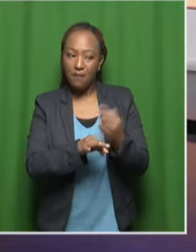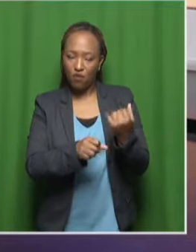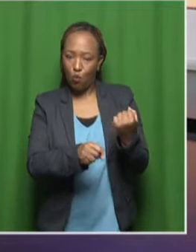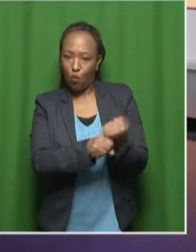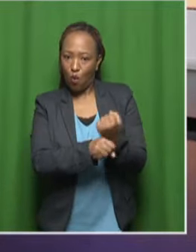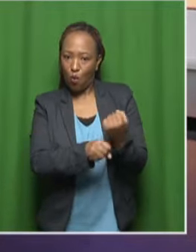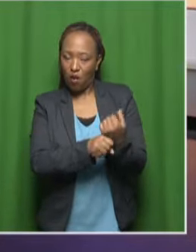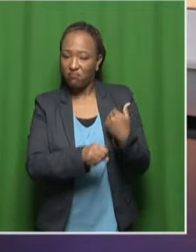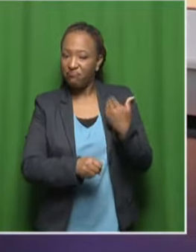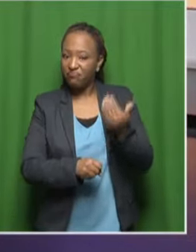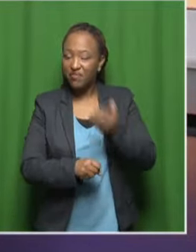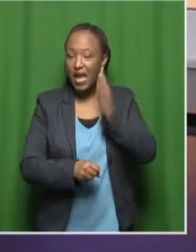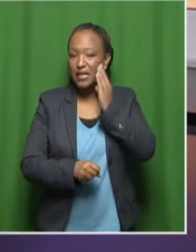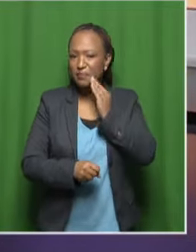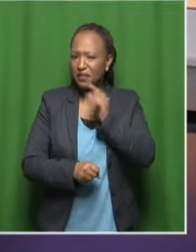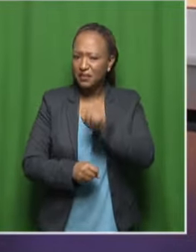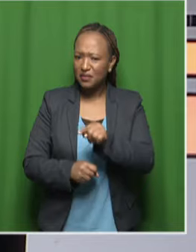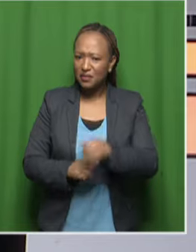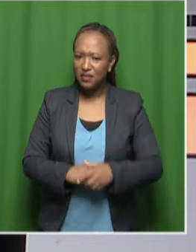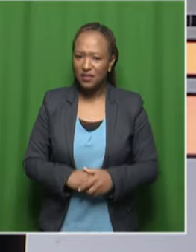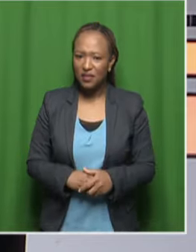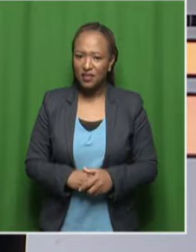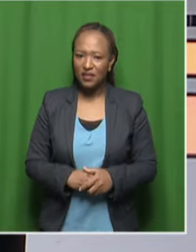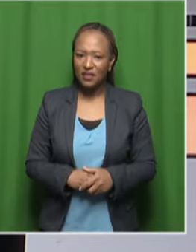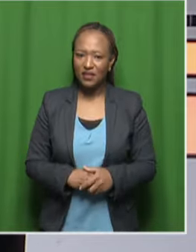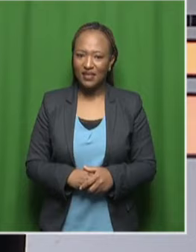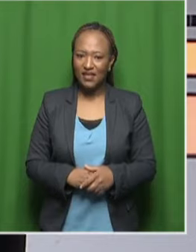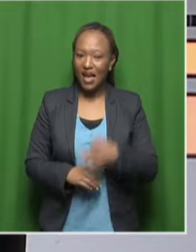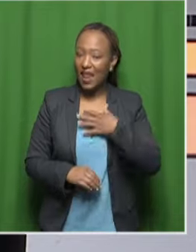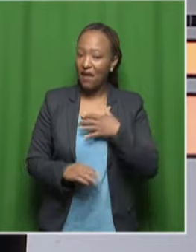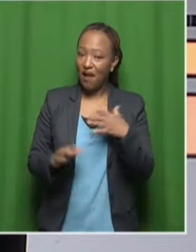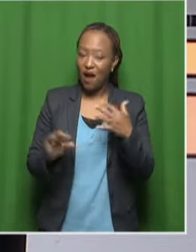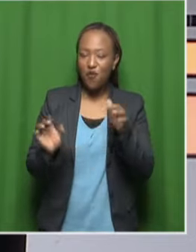experience that you had with him on set. I love how you go for the jugular straightaway.